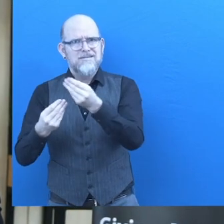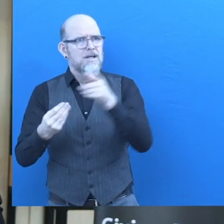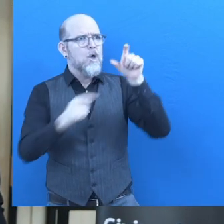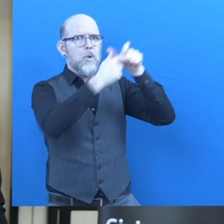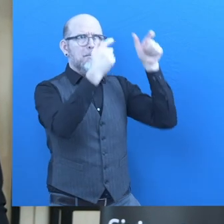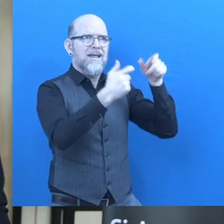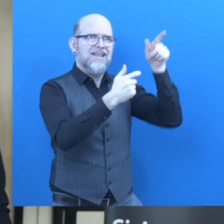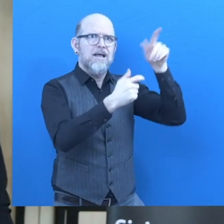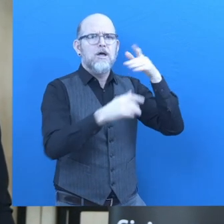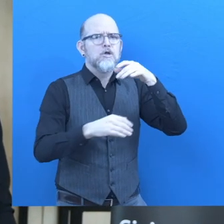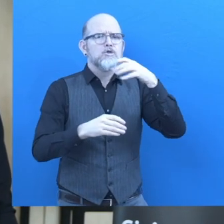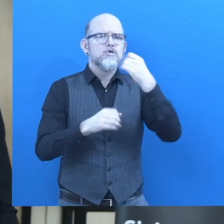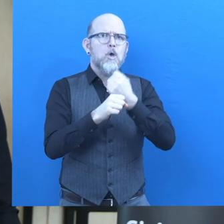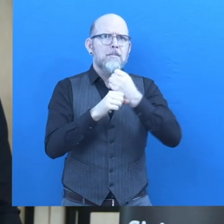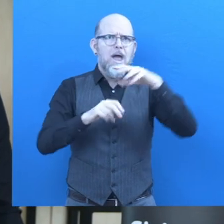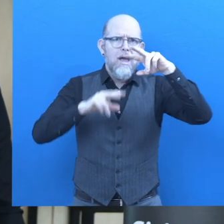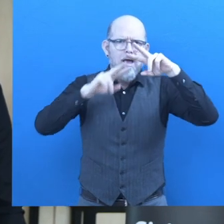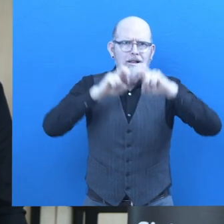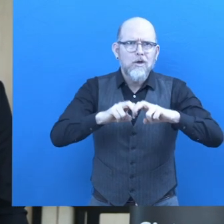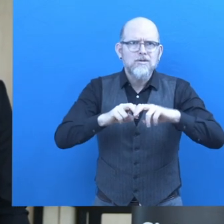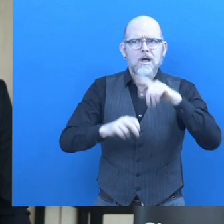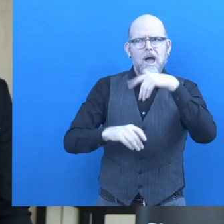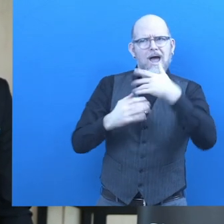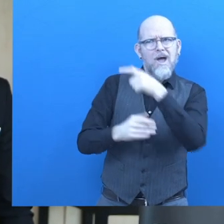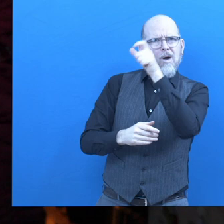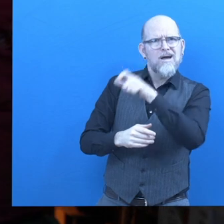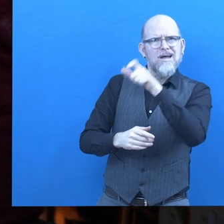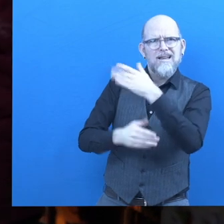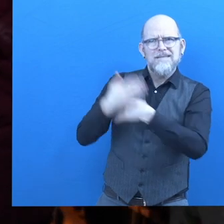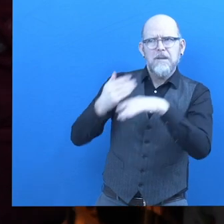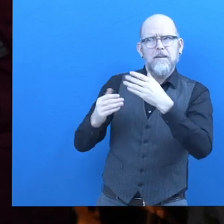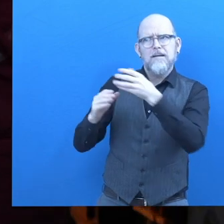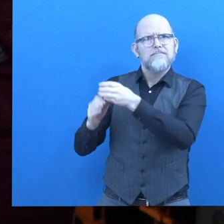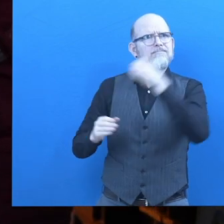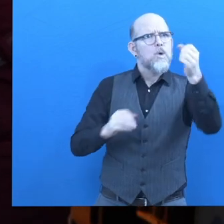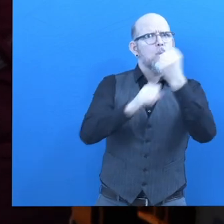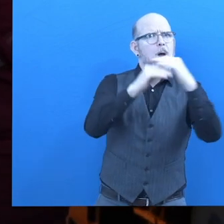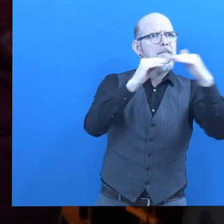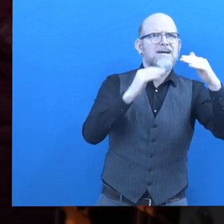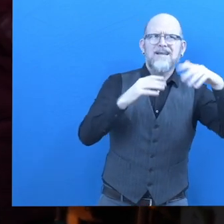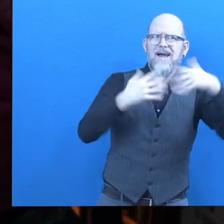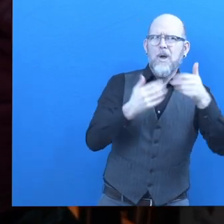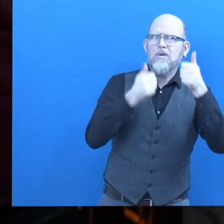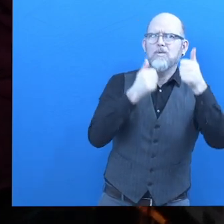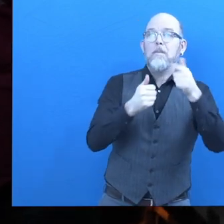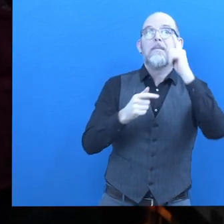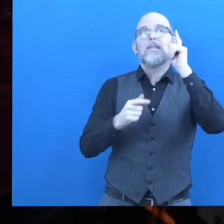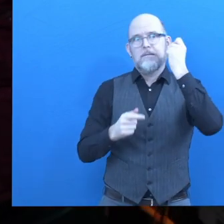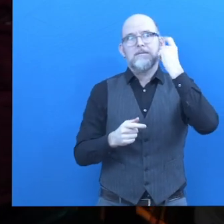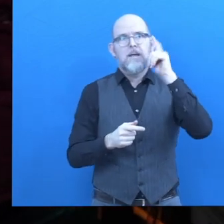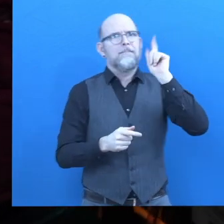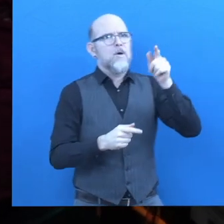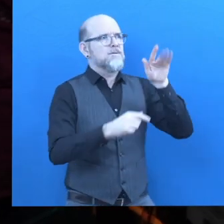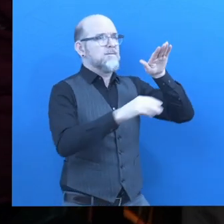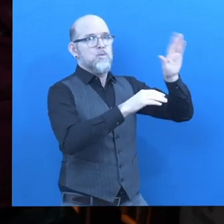order to better understand how each job would fit for persons with disabilities. We also help employers understand how accessible their